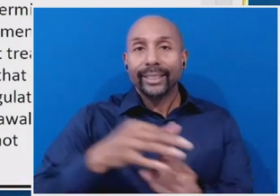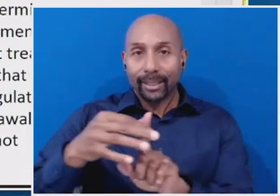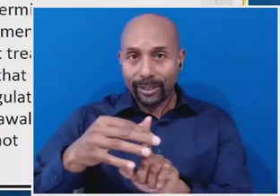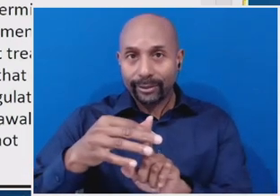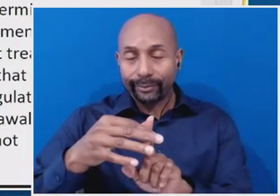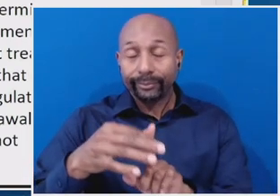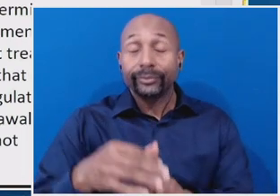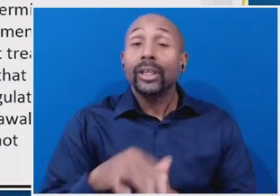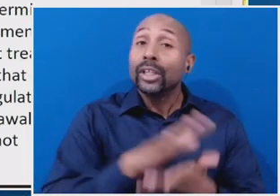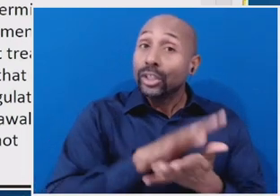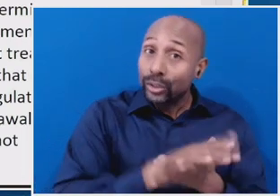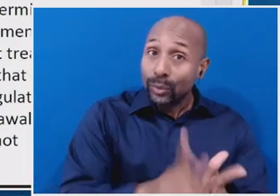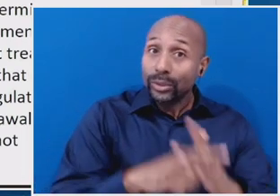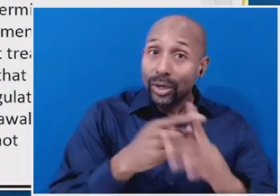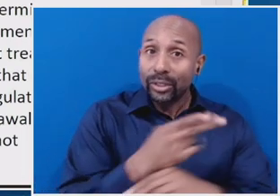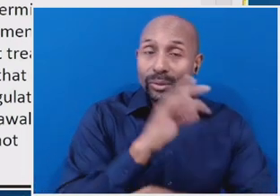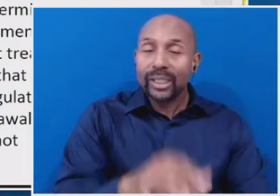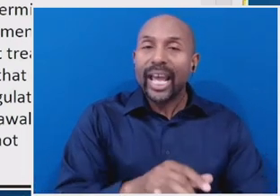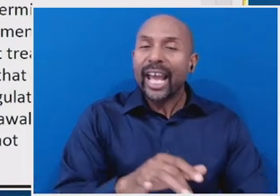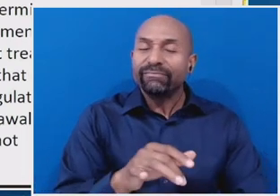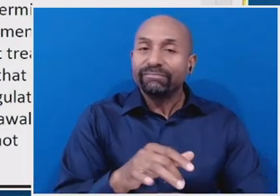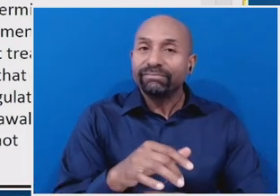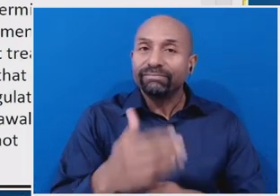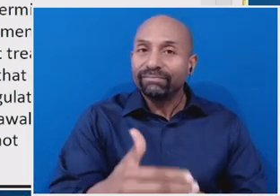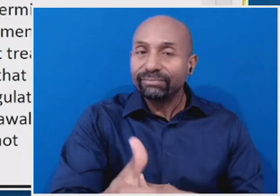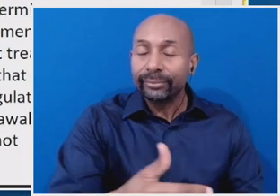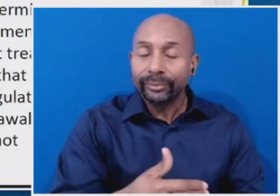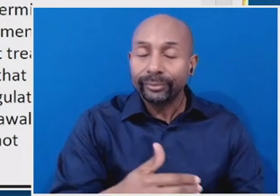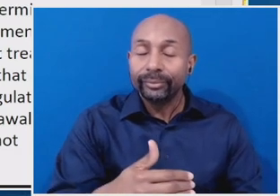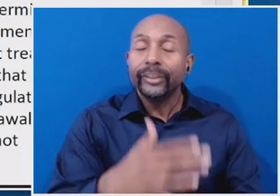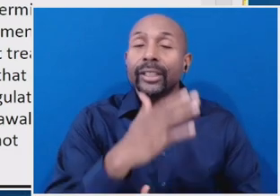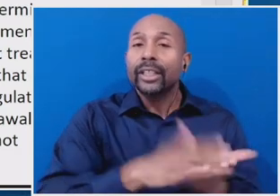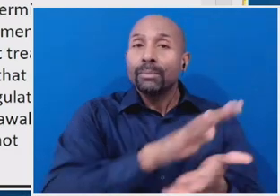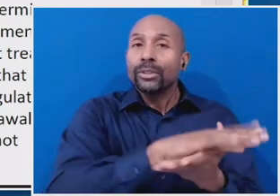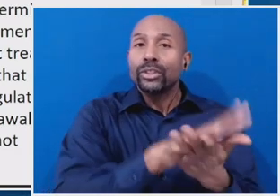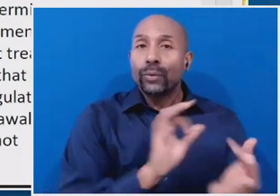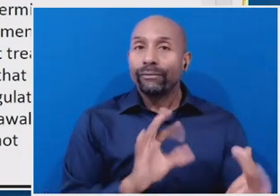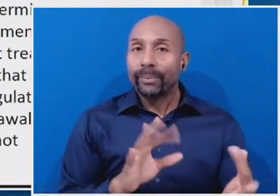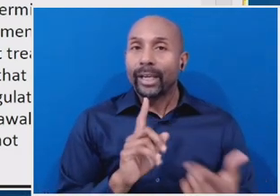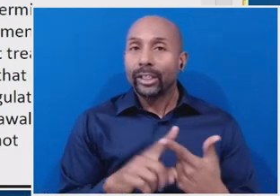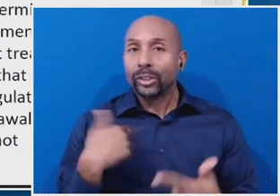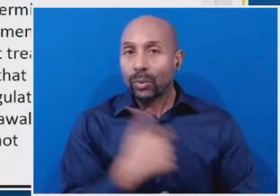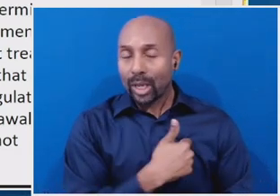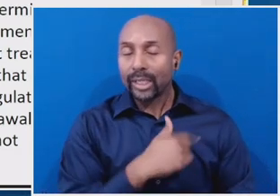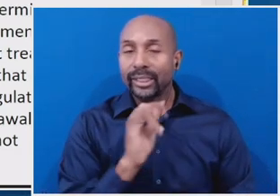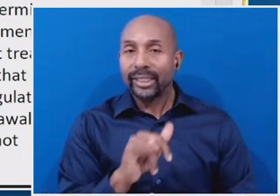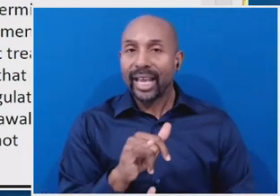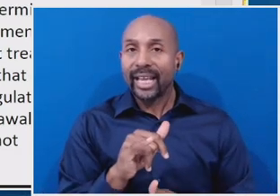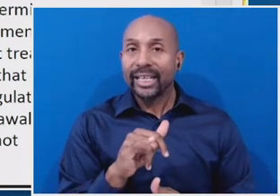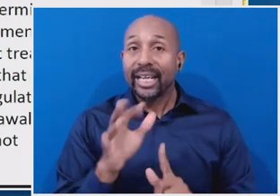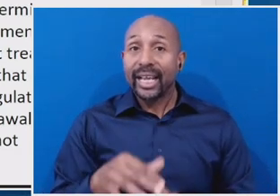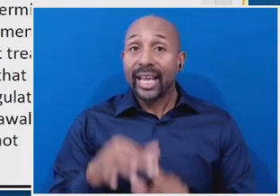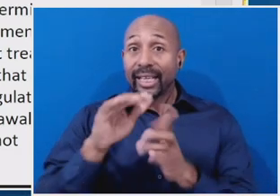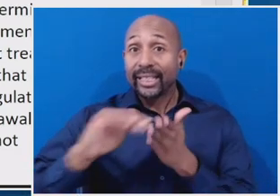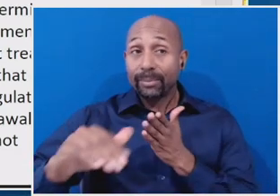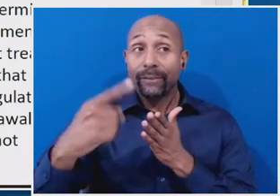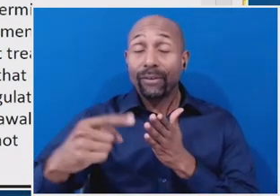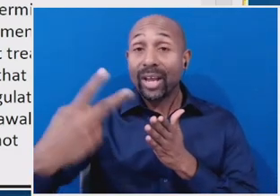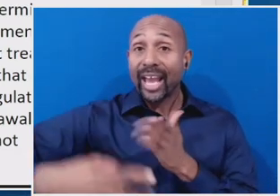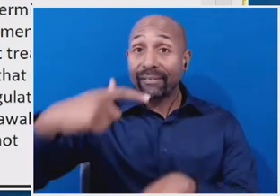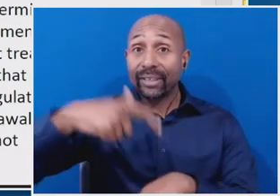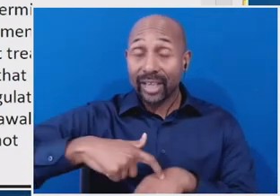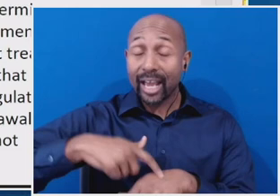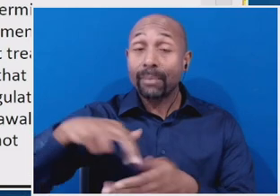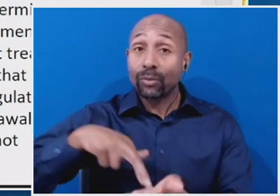implemented them shortly after. We heard from schools that the exemption for half-time enrollment was very easy to